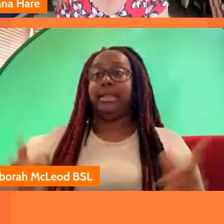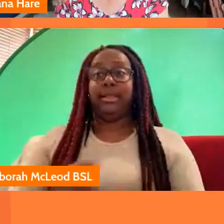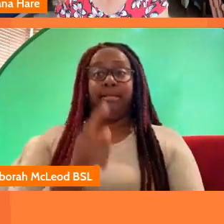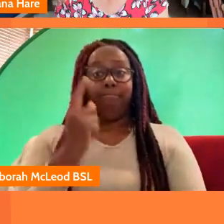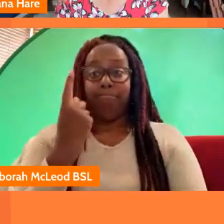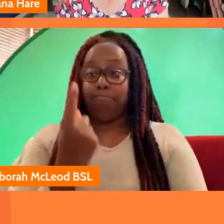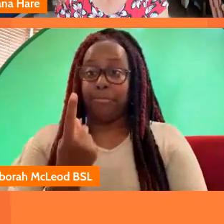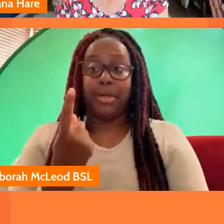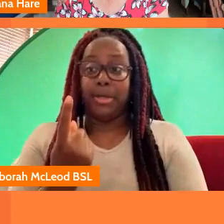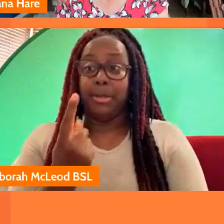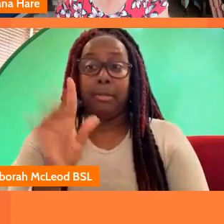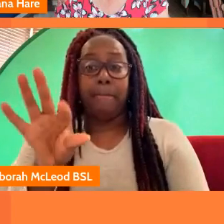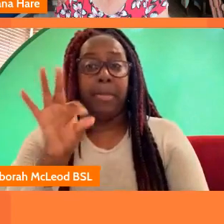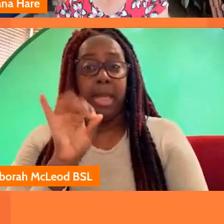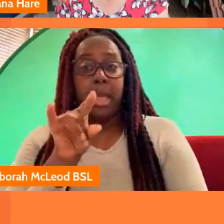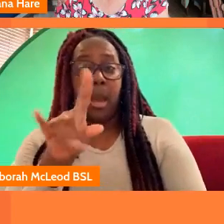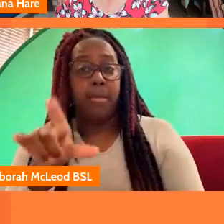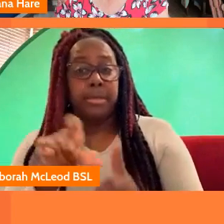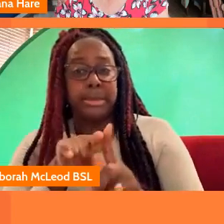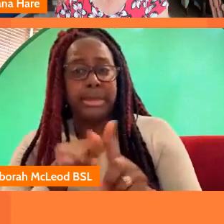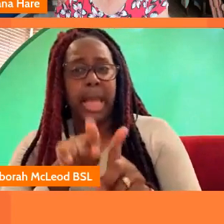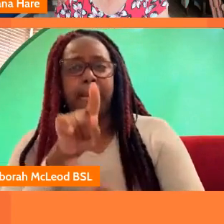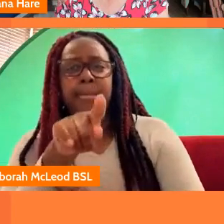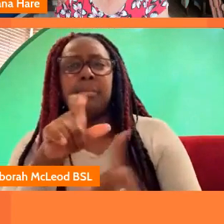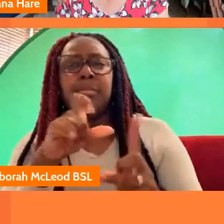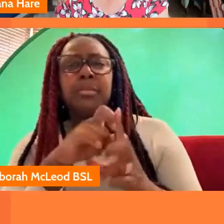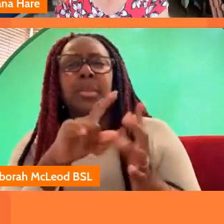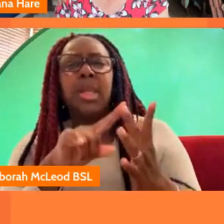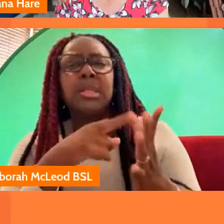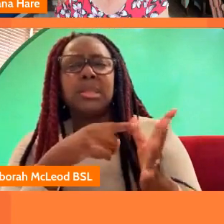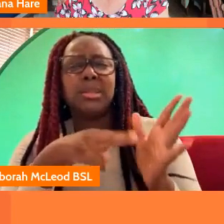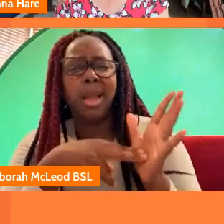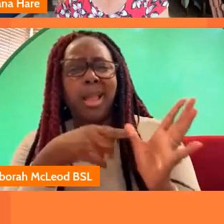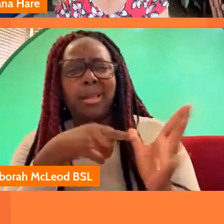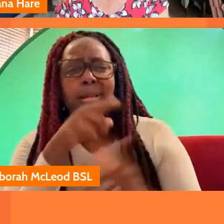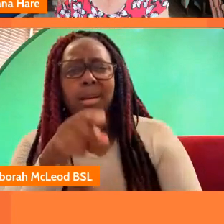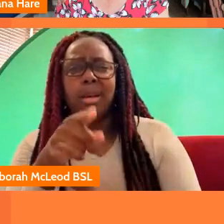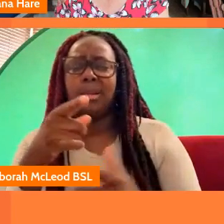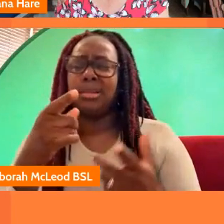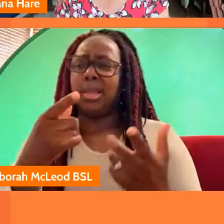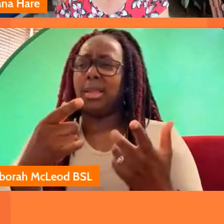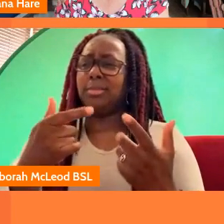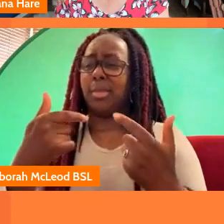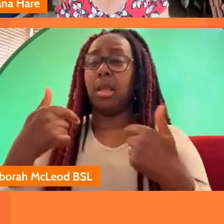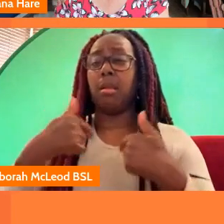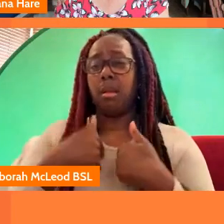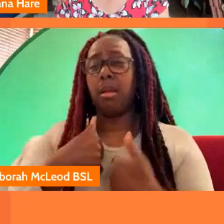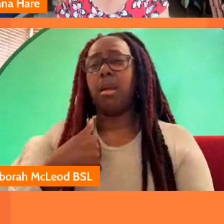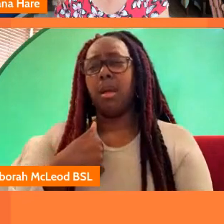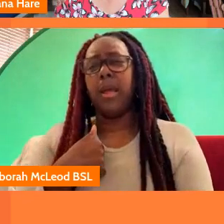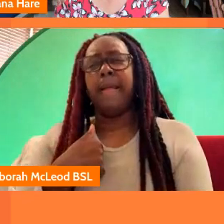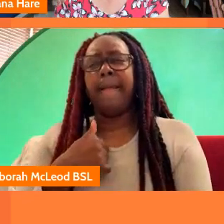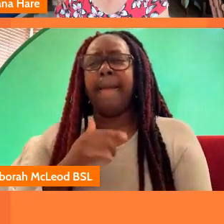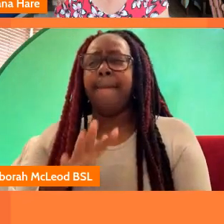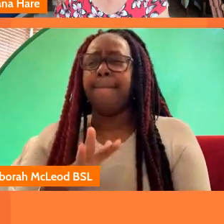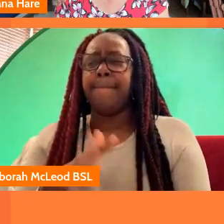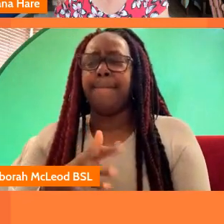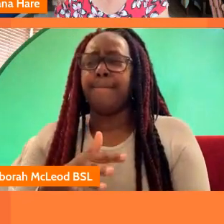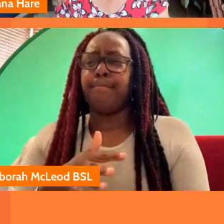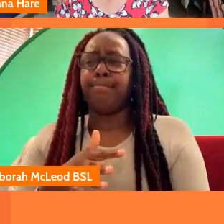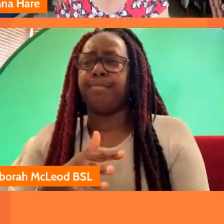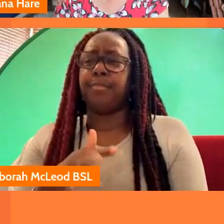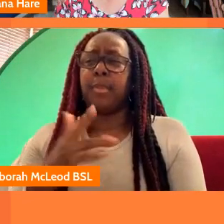i would say is actually just picking up on what dan said but just the way we look at this is that i mean i i would say that you know when um